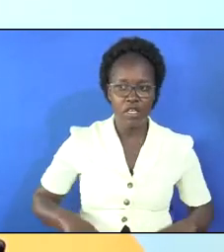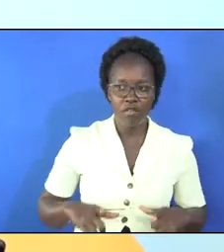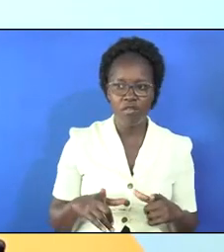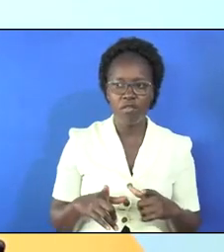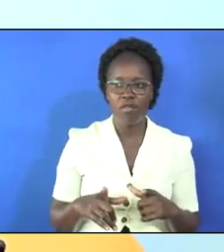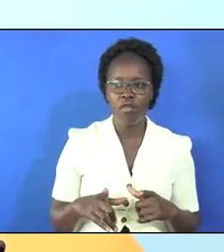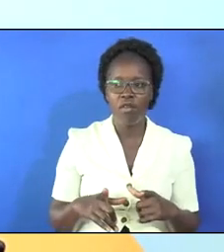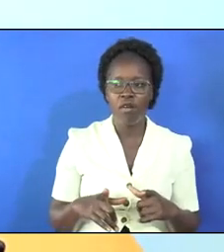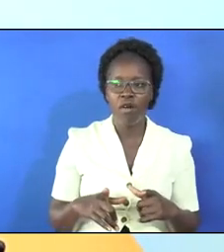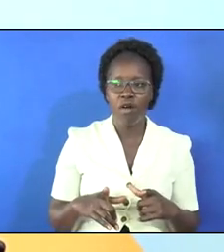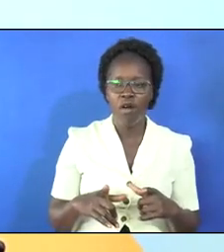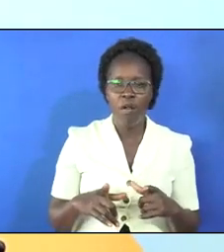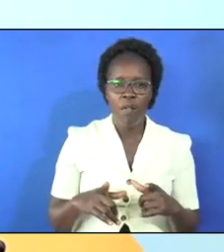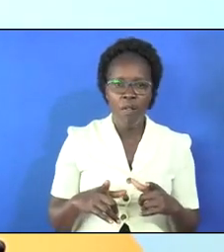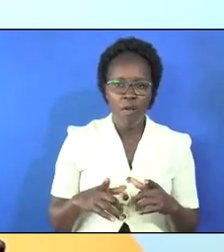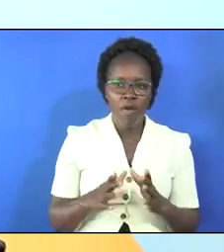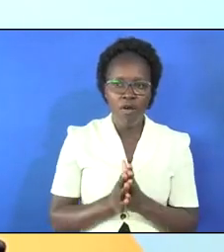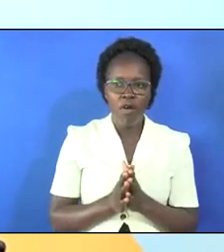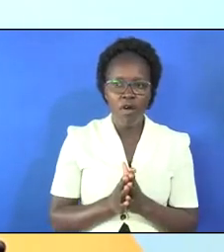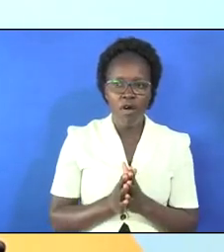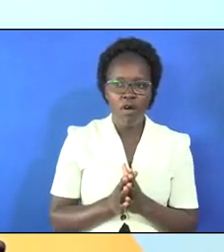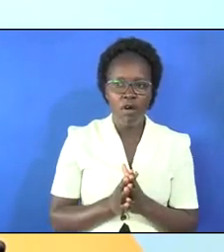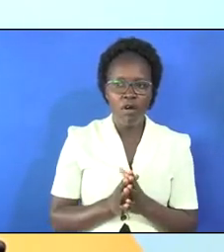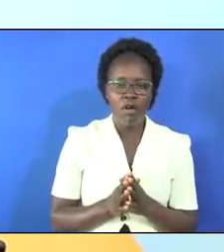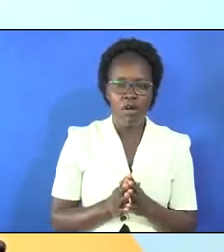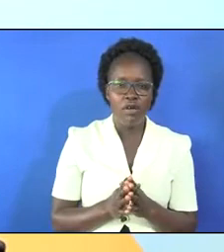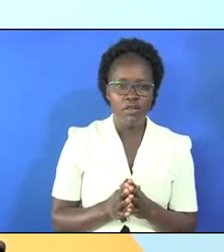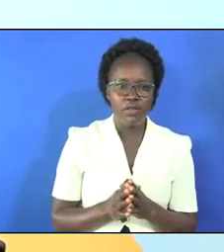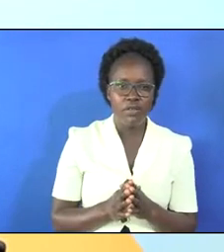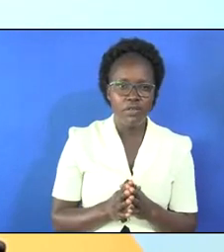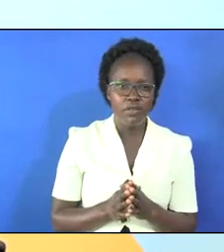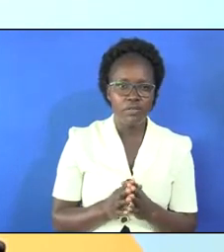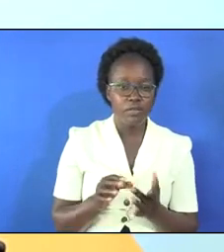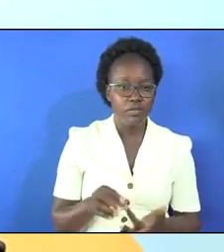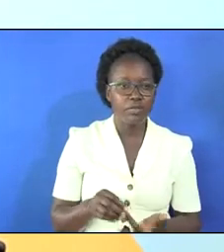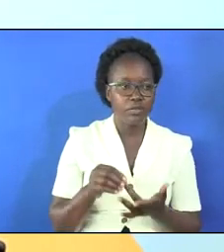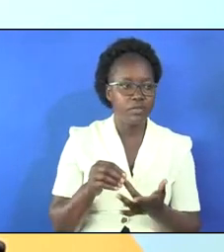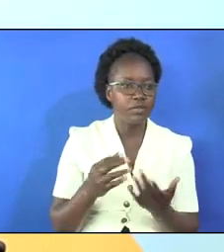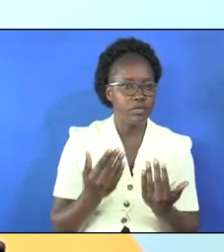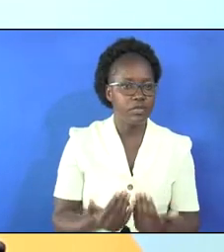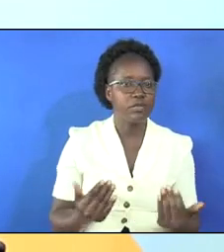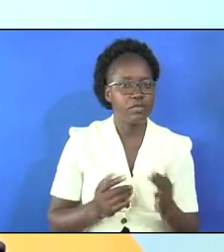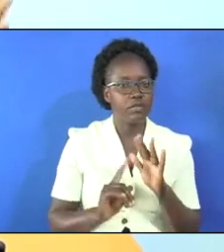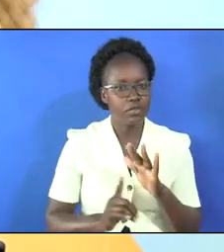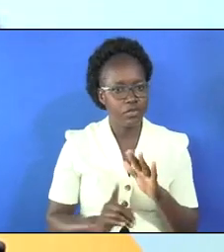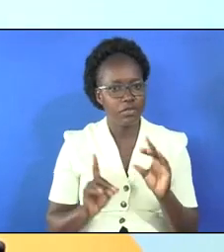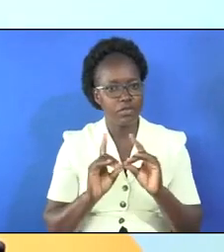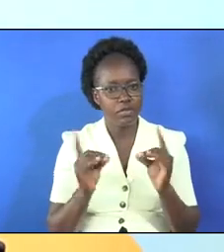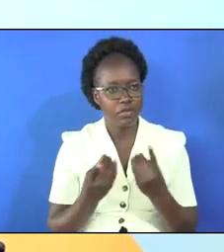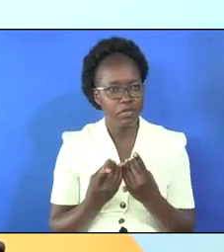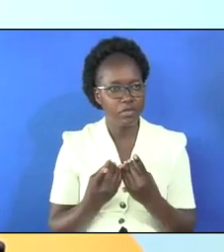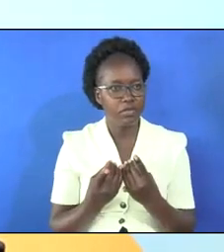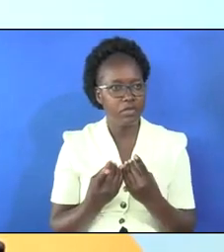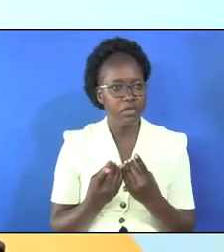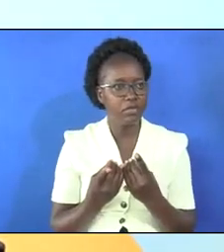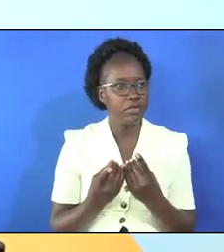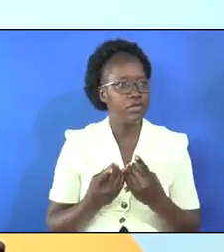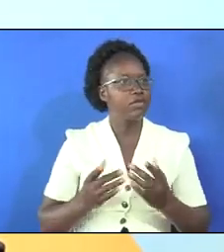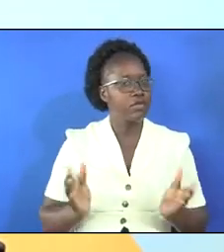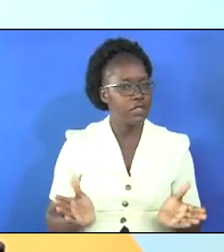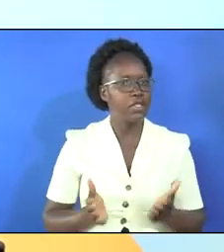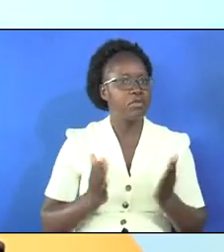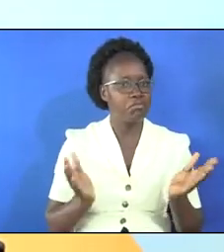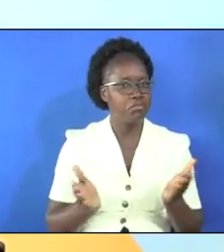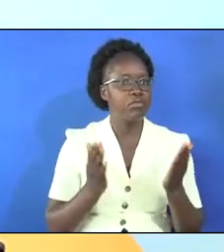and more particularly the children ministers department I'm very